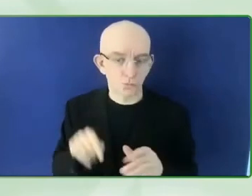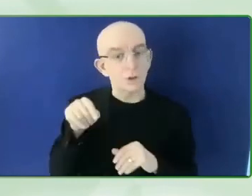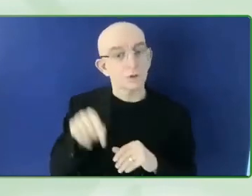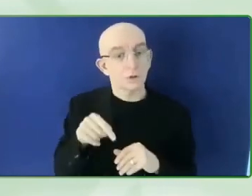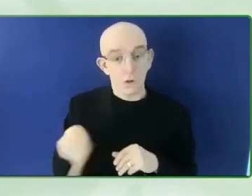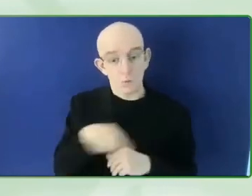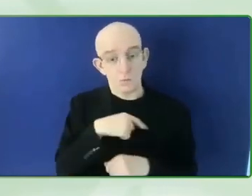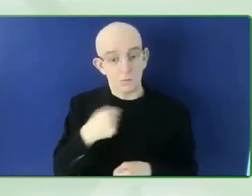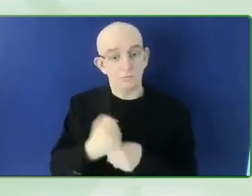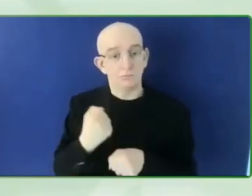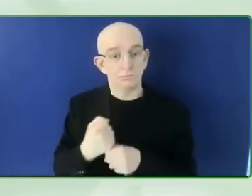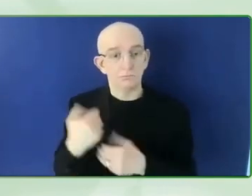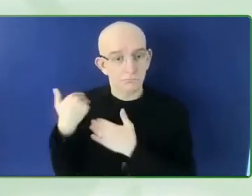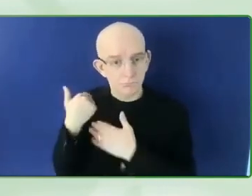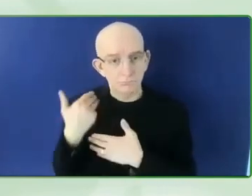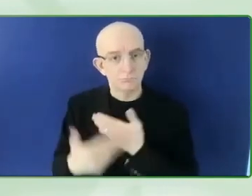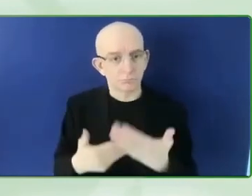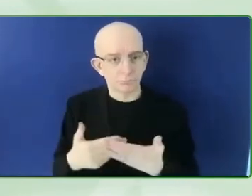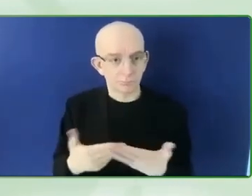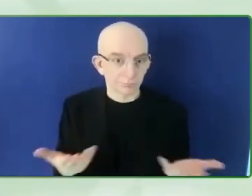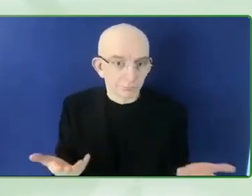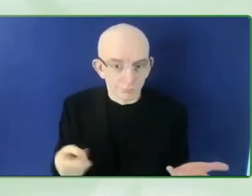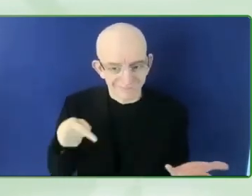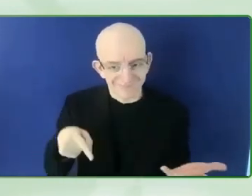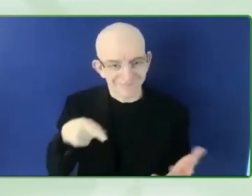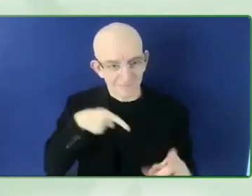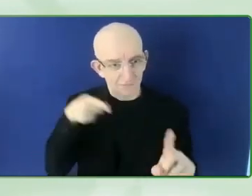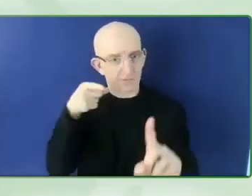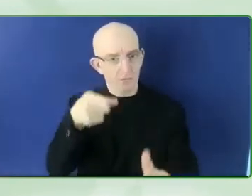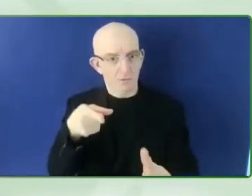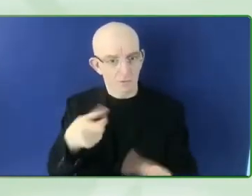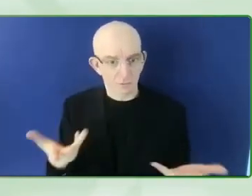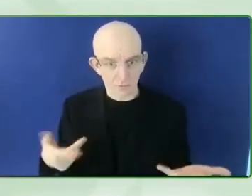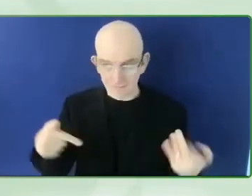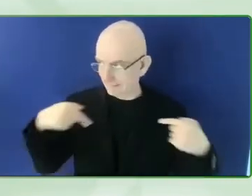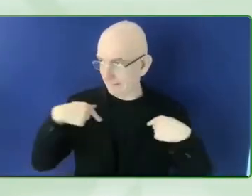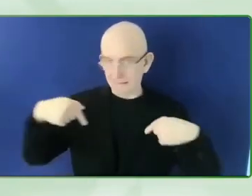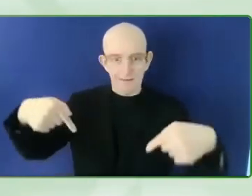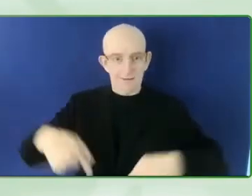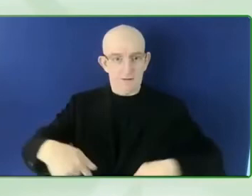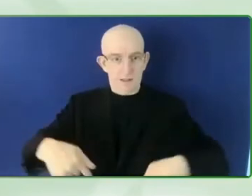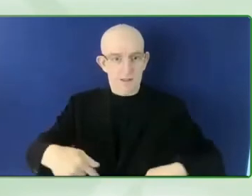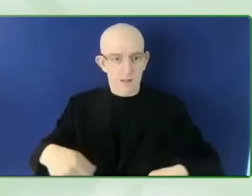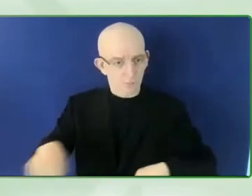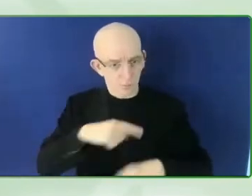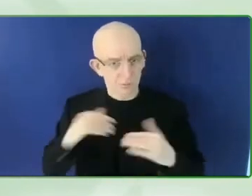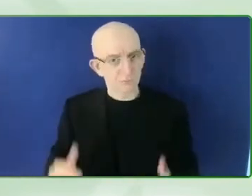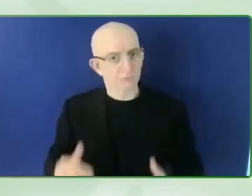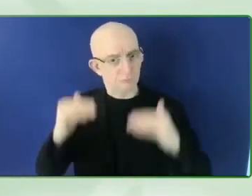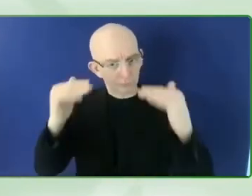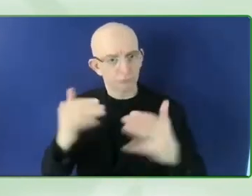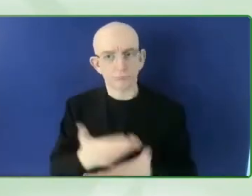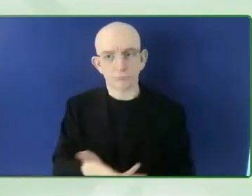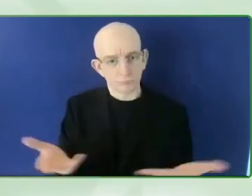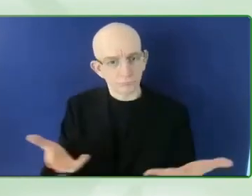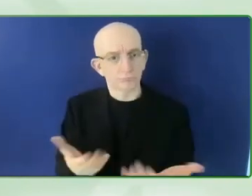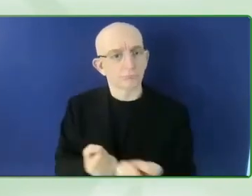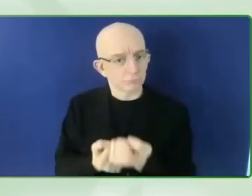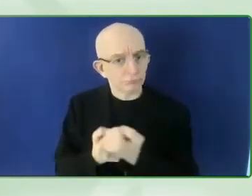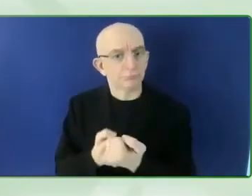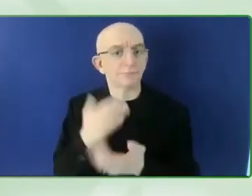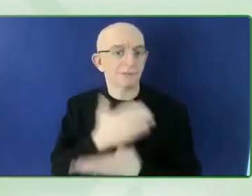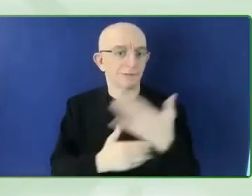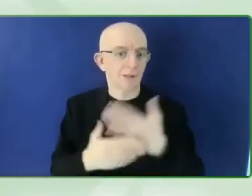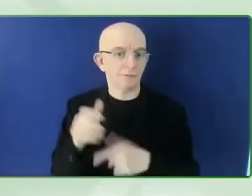At the end of the day, what we want are solutions that work for disabled people, for their families, and for the wider